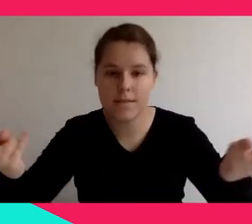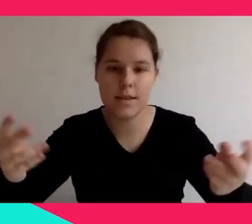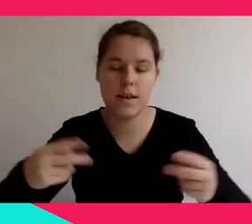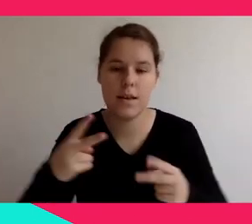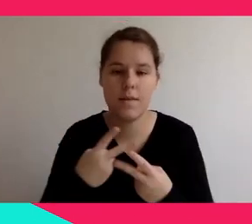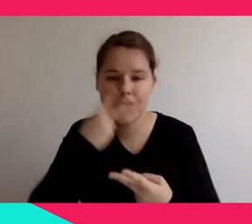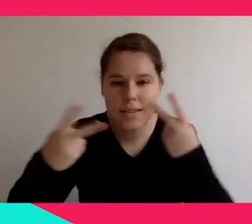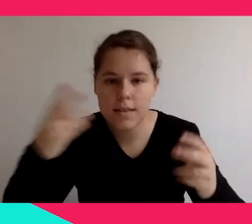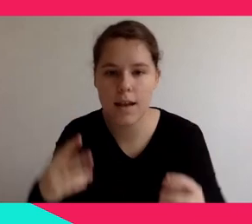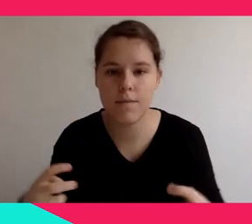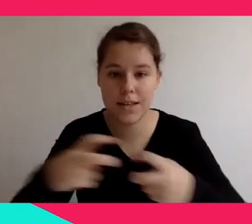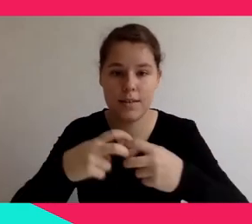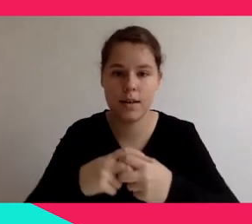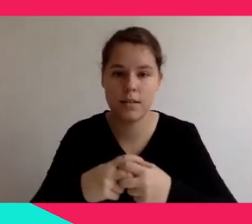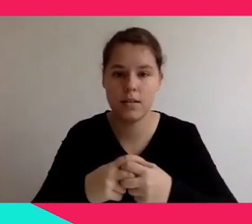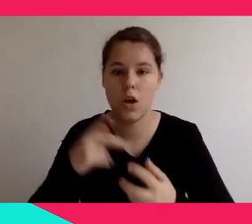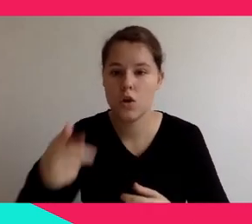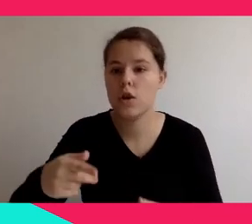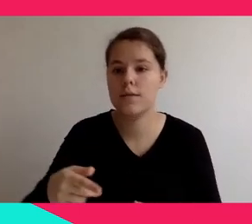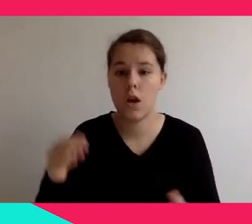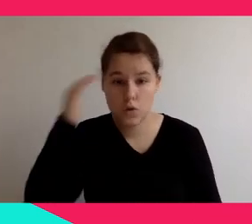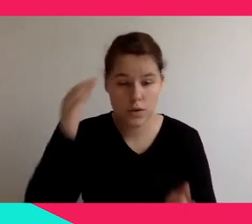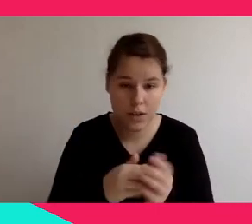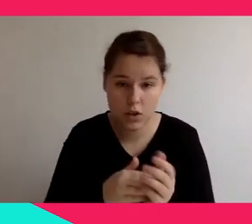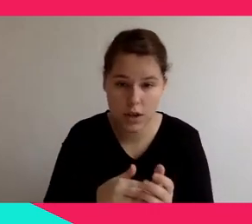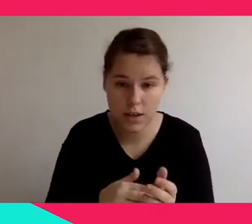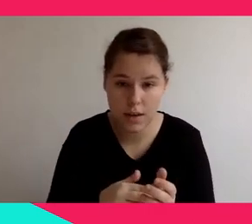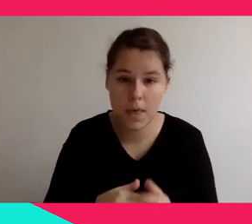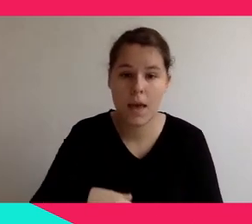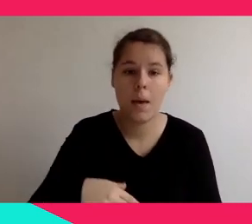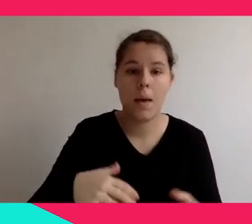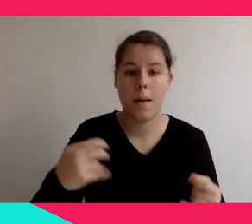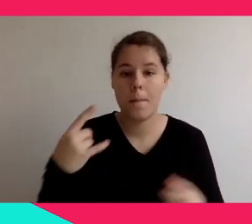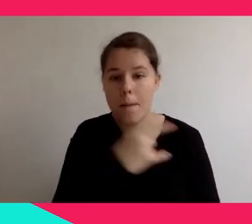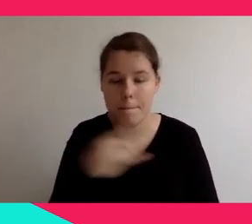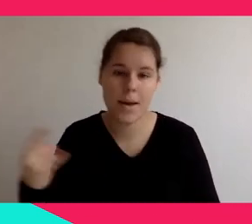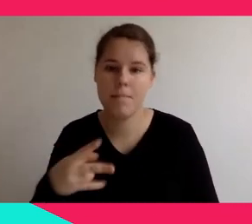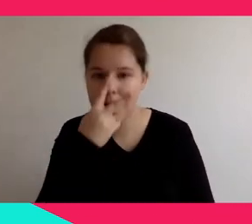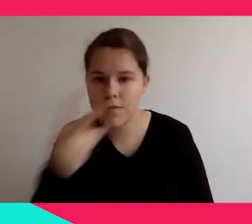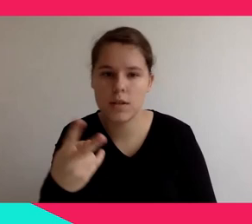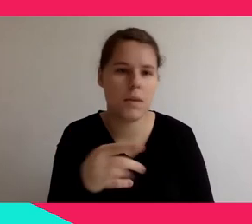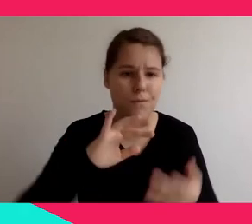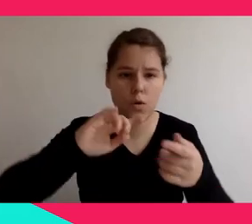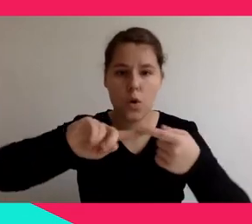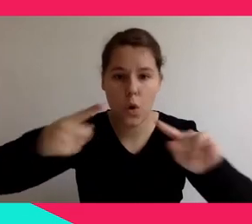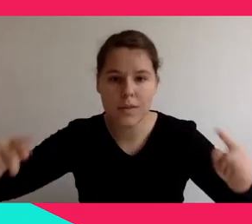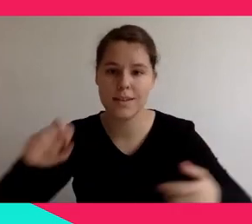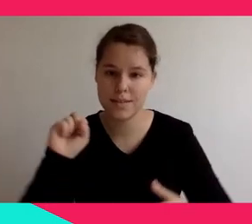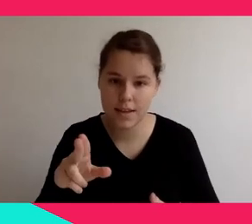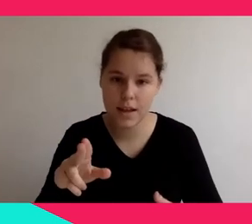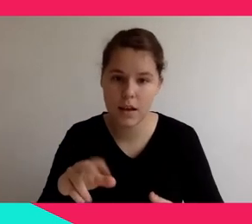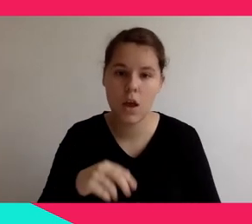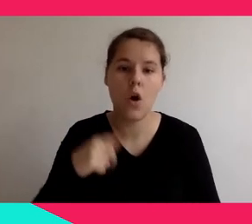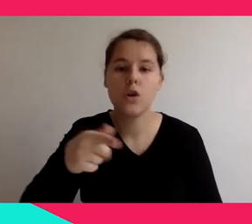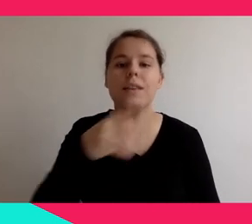Although it would be even better if we could see them used by the people of the time, of course. Some places with